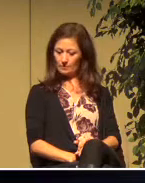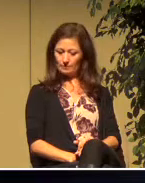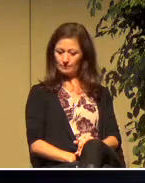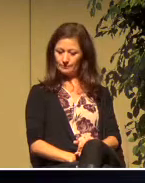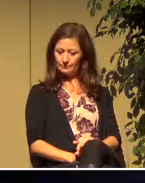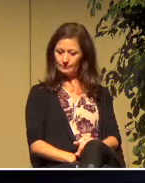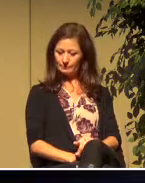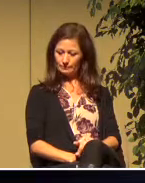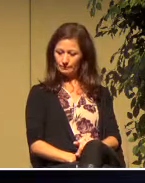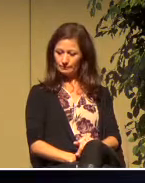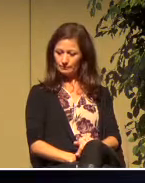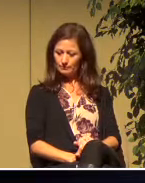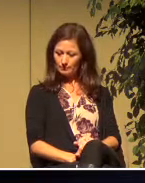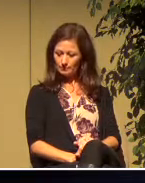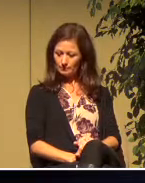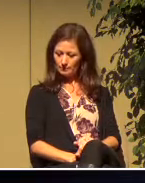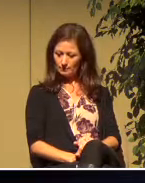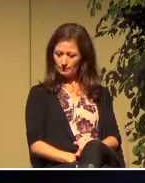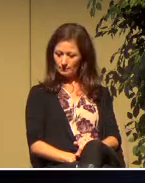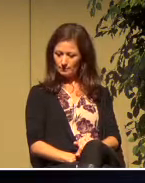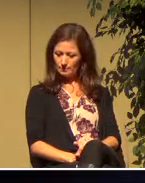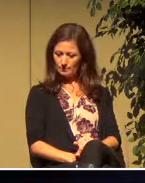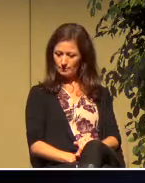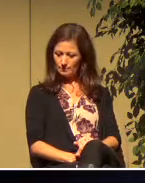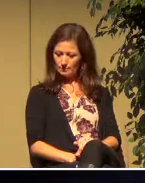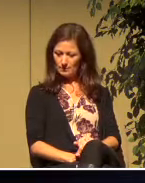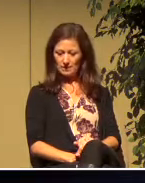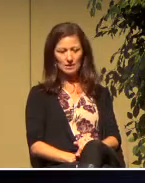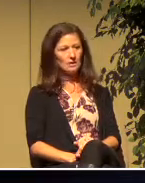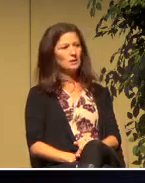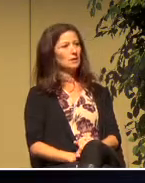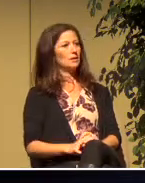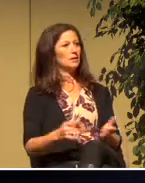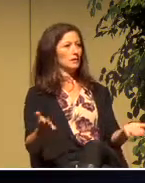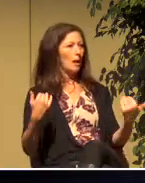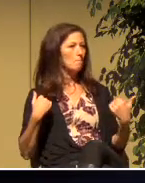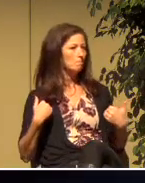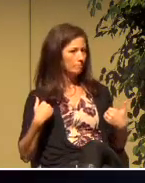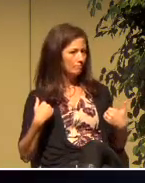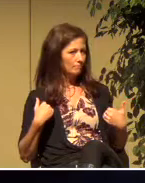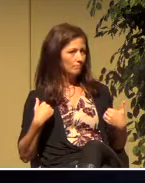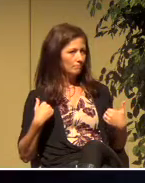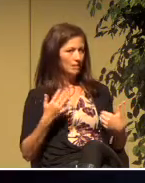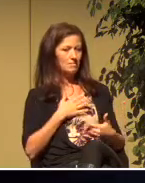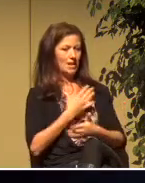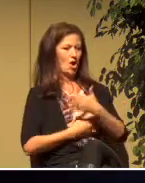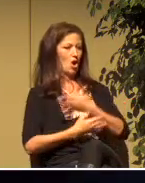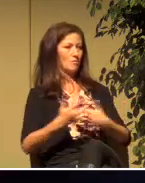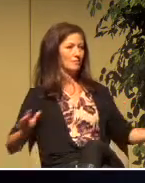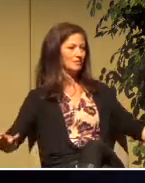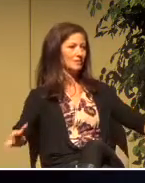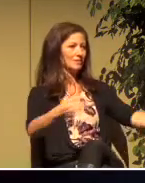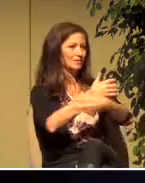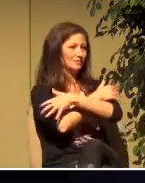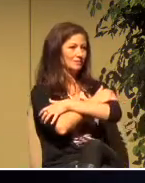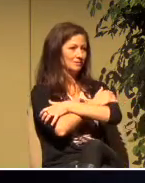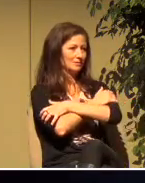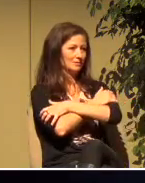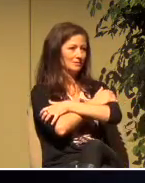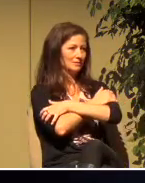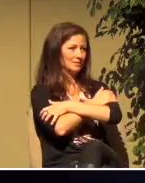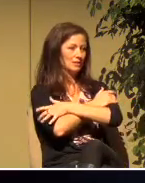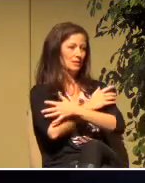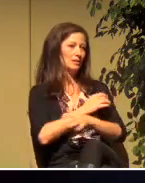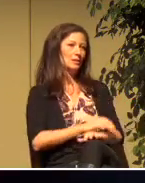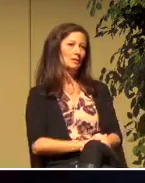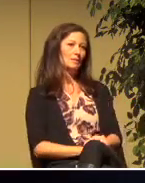step into my love walk into my arms into my embrace and you too like